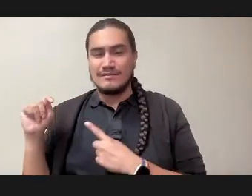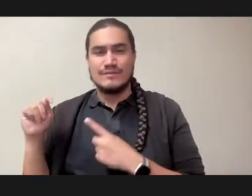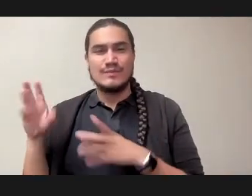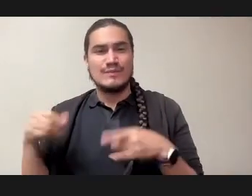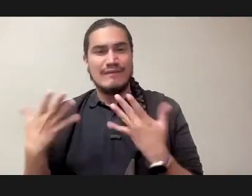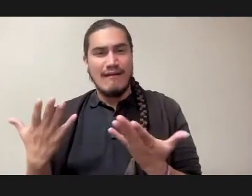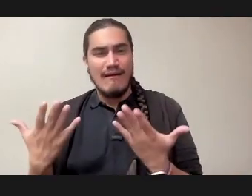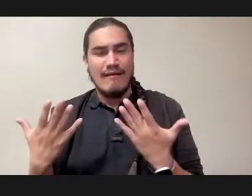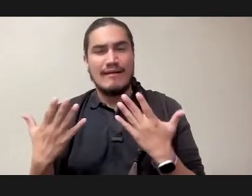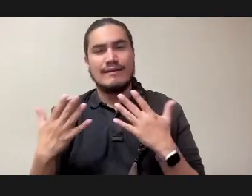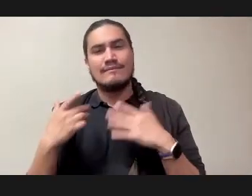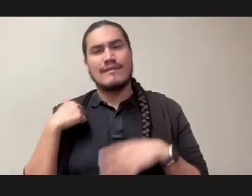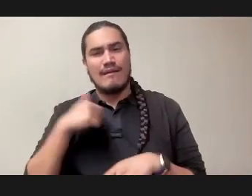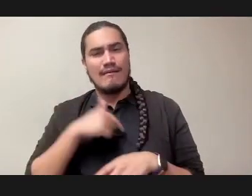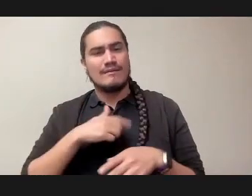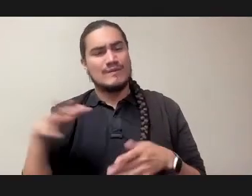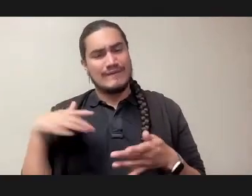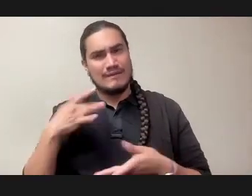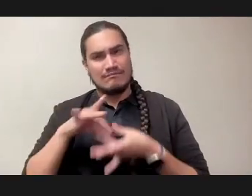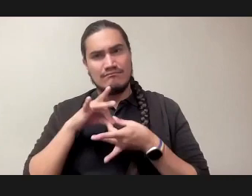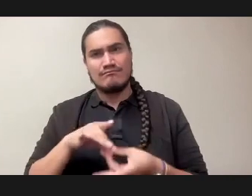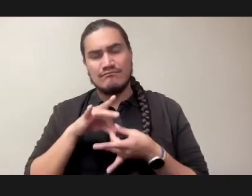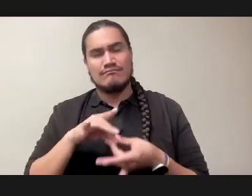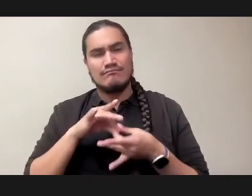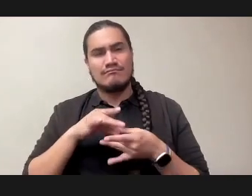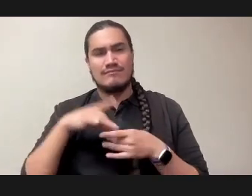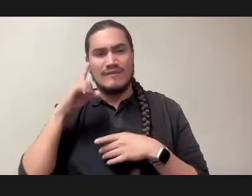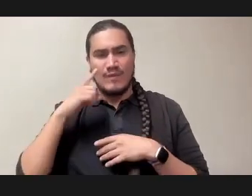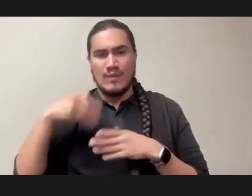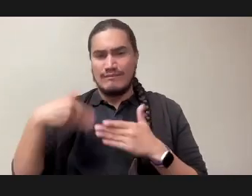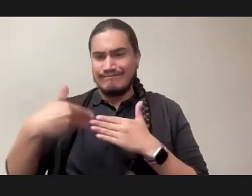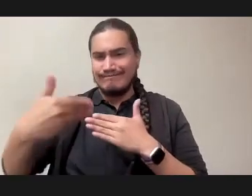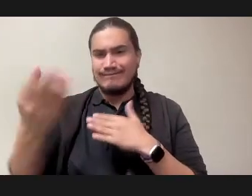conversation that is going to be happening in this room over the next two days.